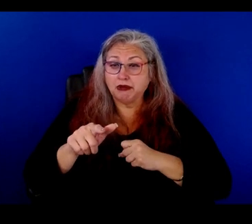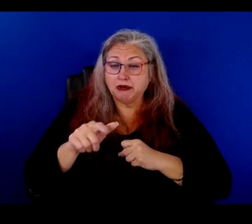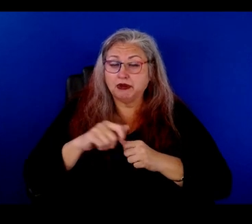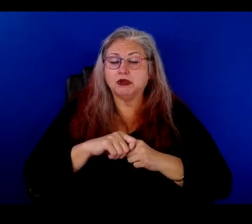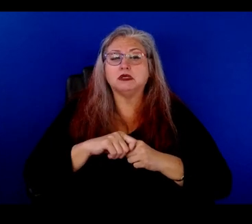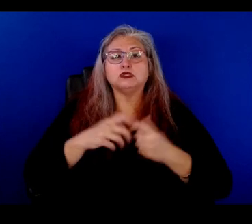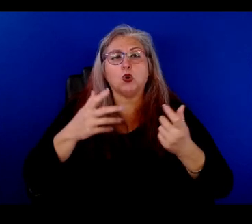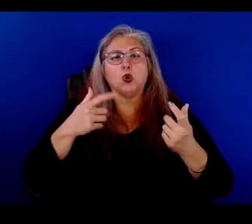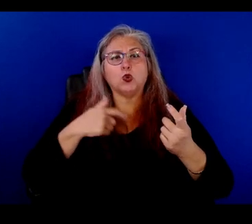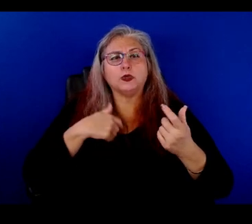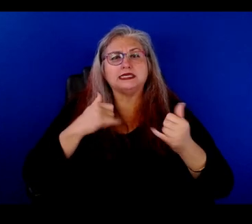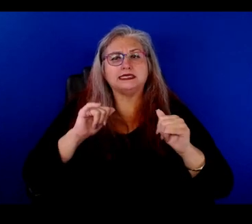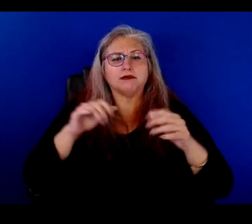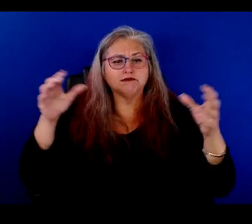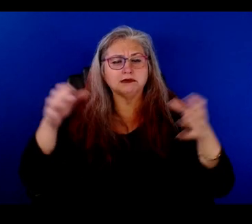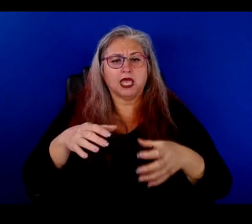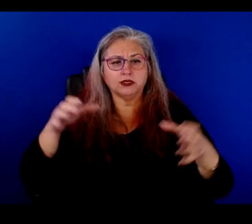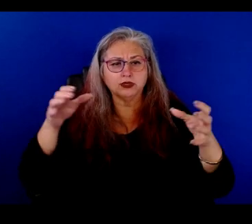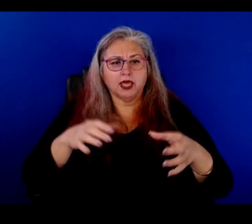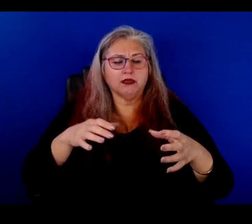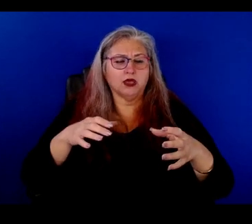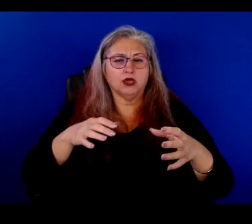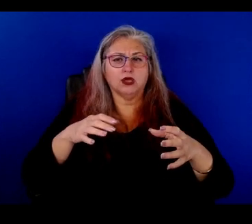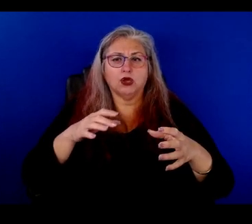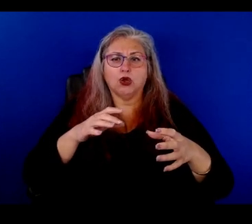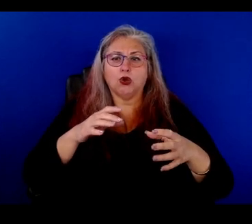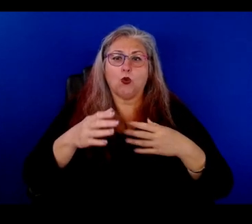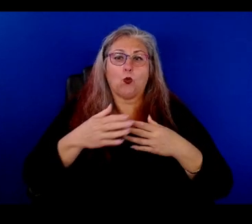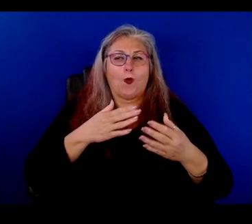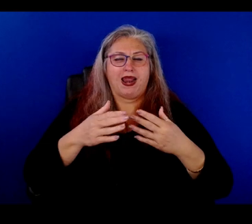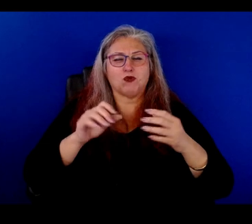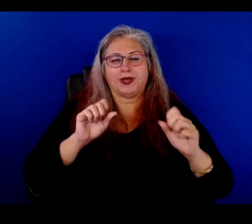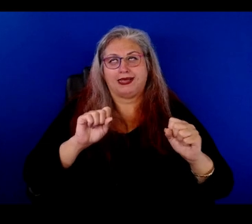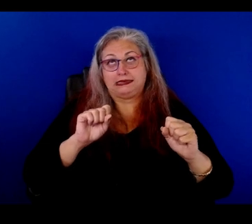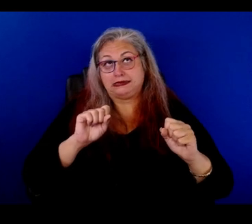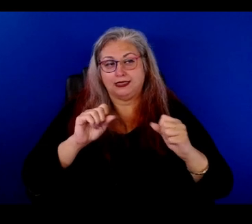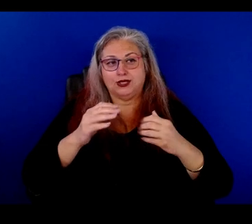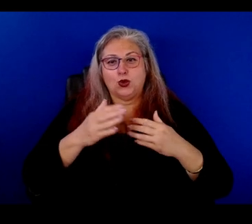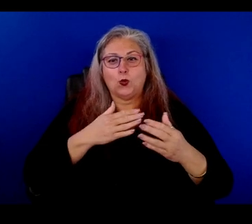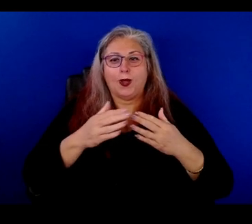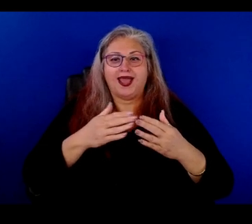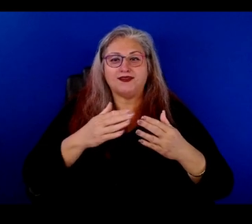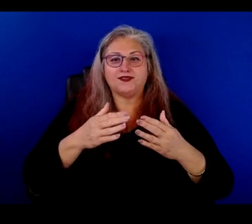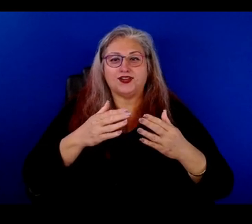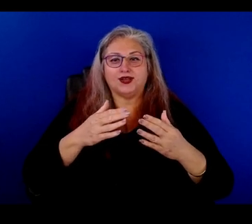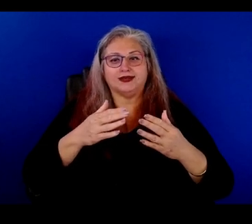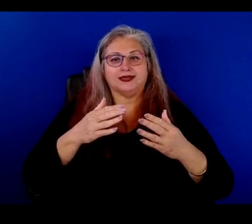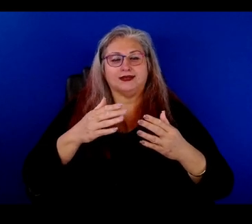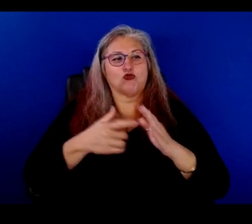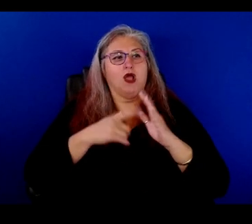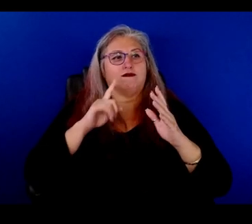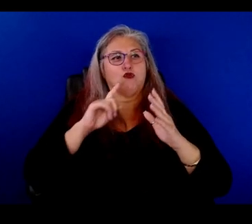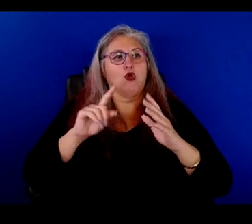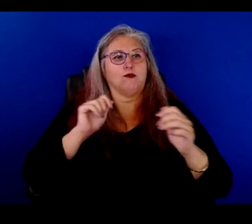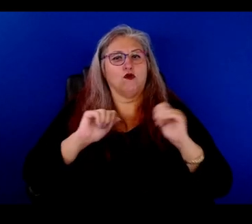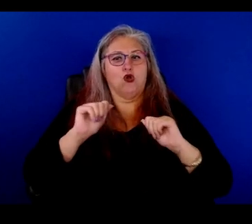And, you know, so we still get together whenever, whenever we can, or whatever it, uh, it, calls for a performance